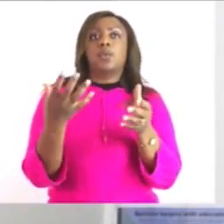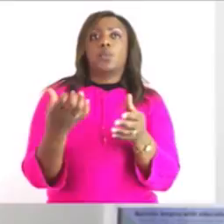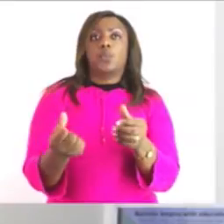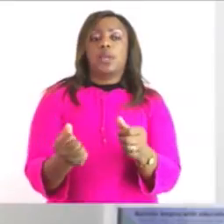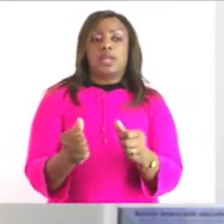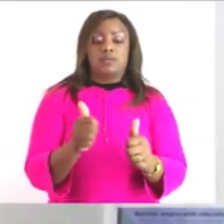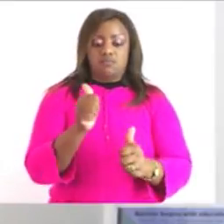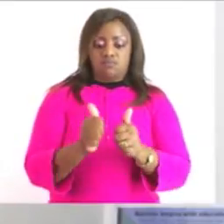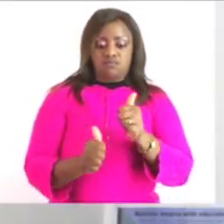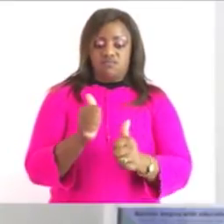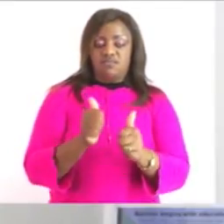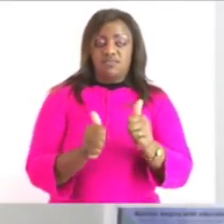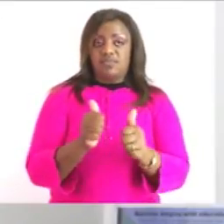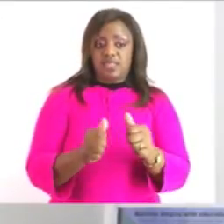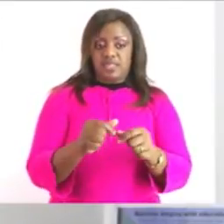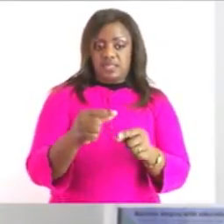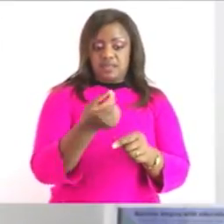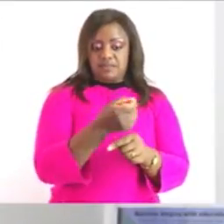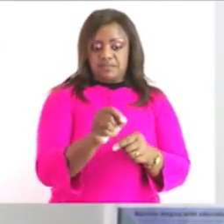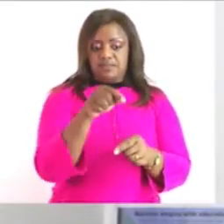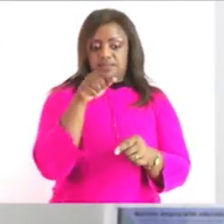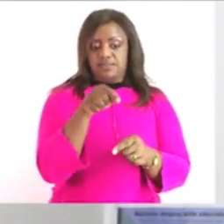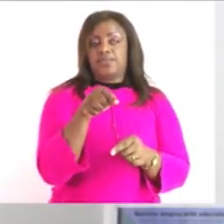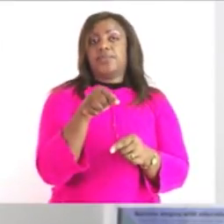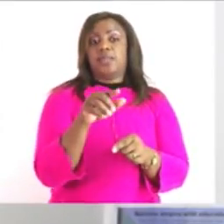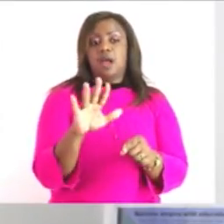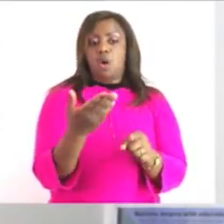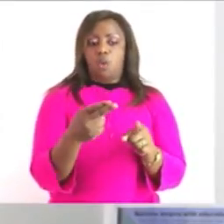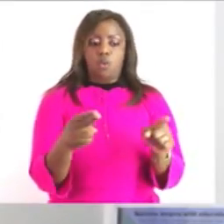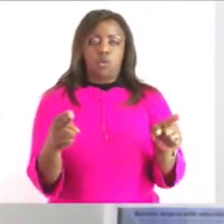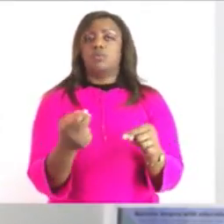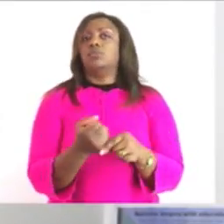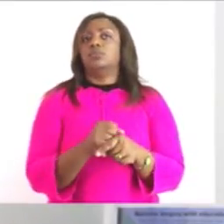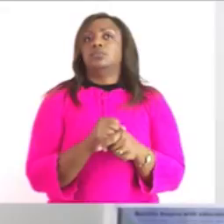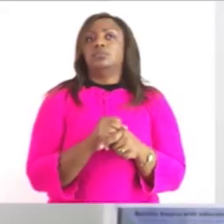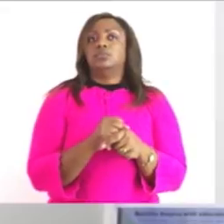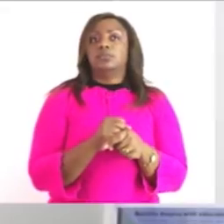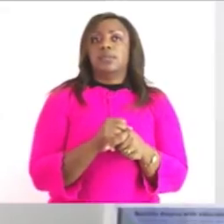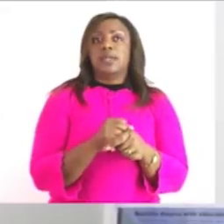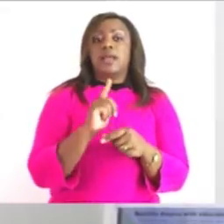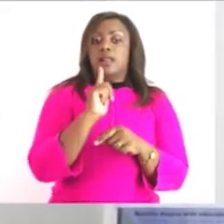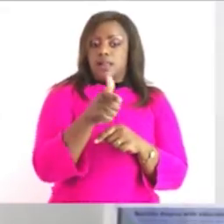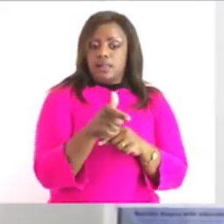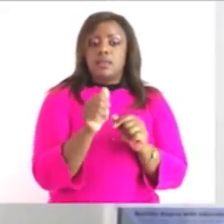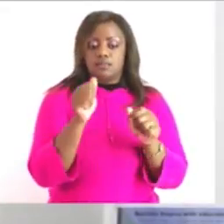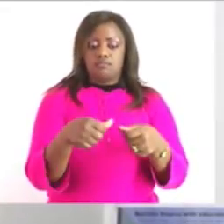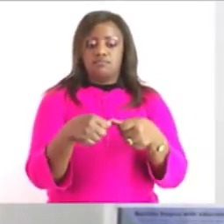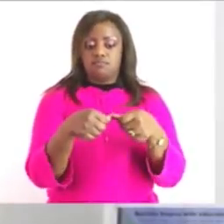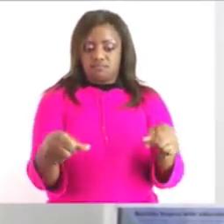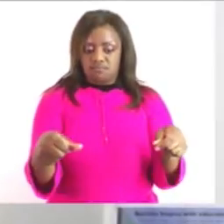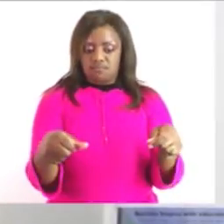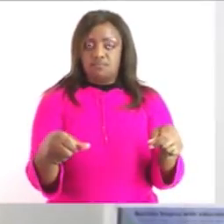estimate we have measure and then